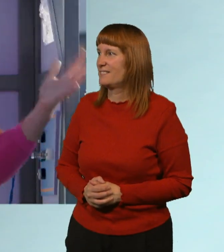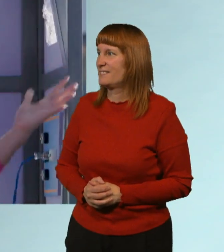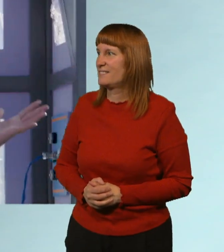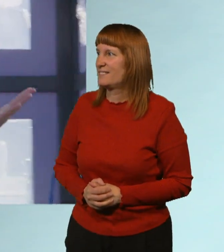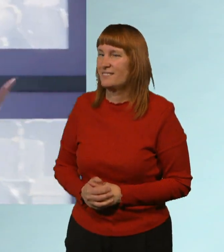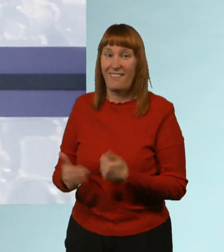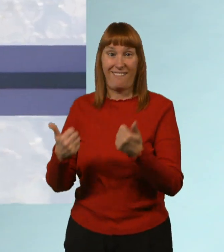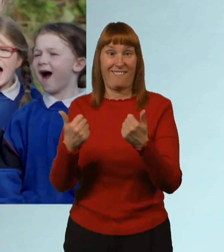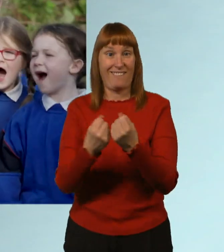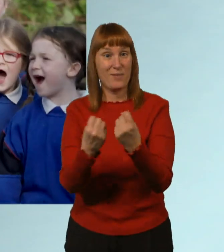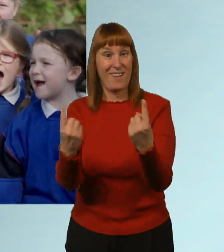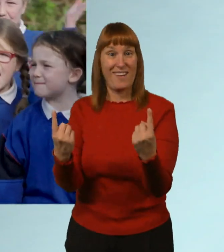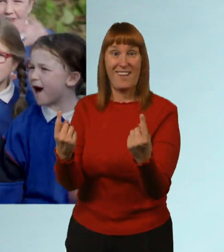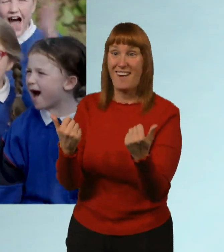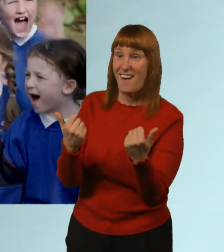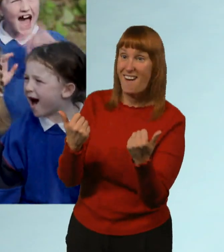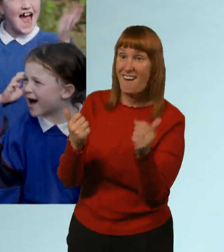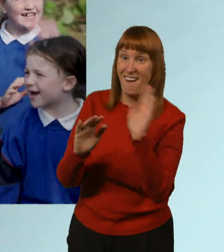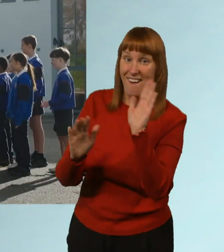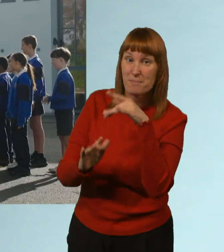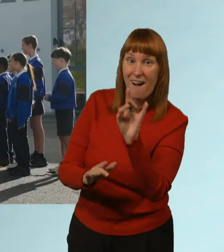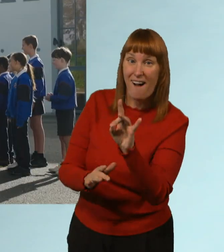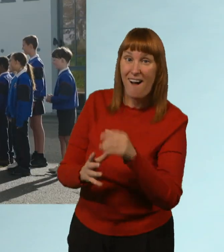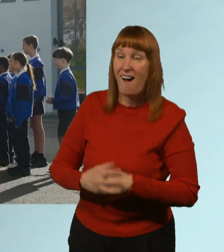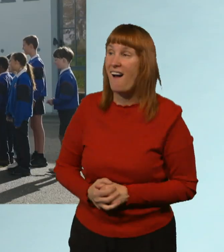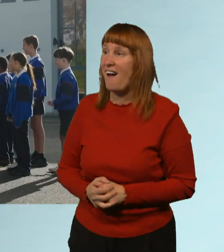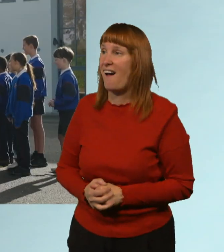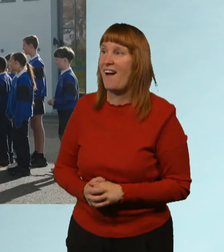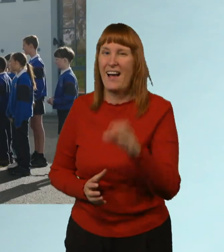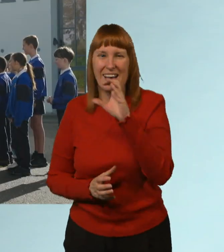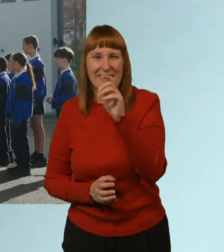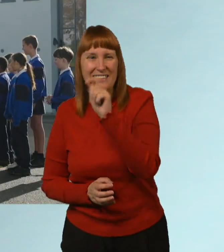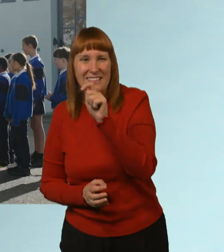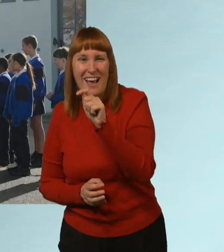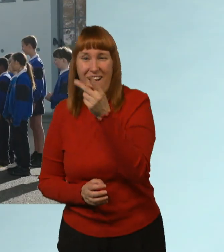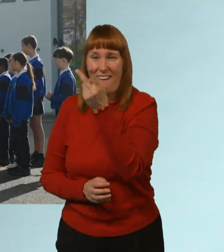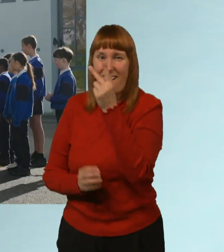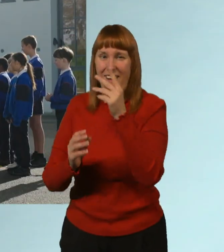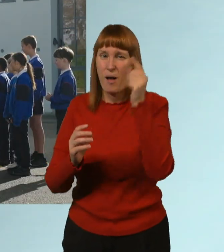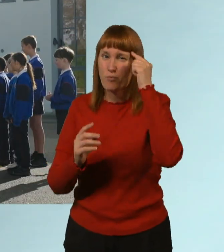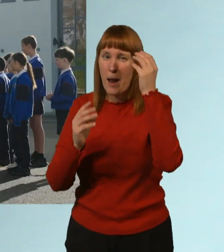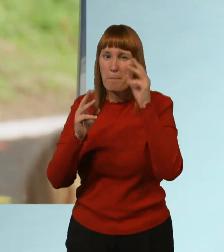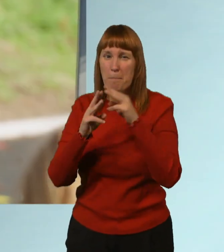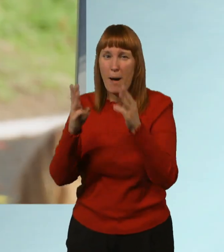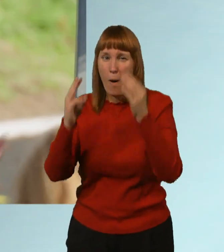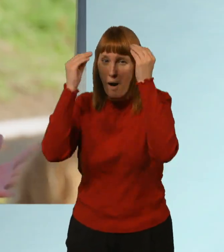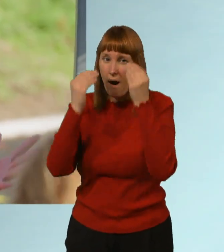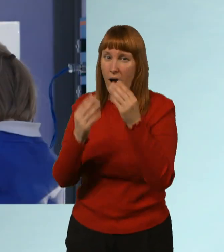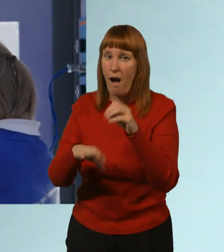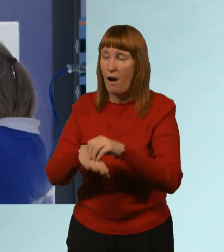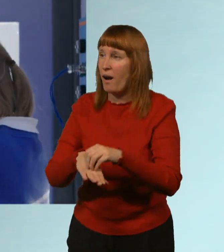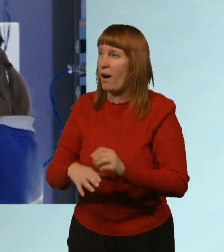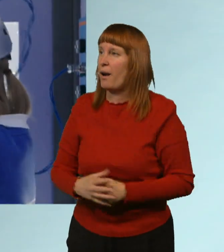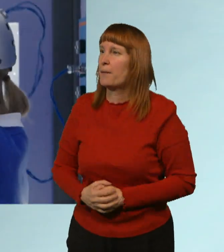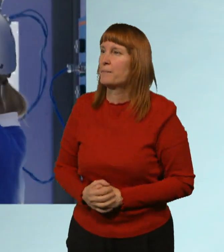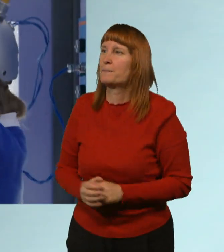Hey, everyone! Hi, Mark! Killian, Tara, put your brain power helmets on, please. OK,